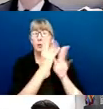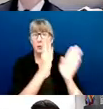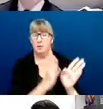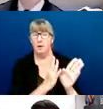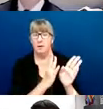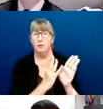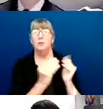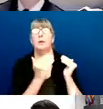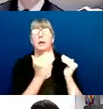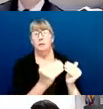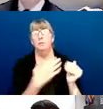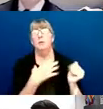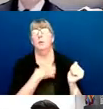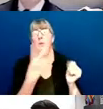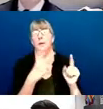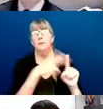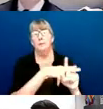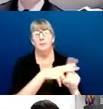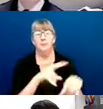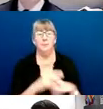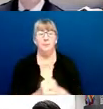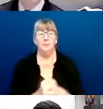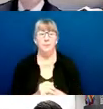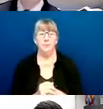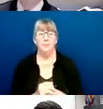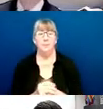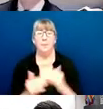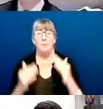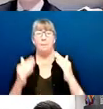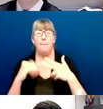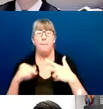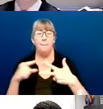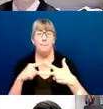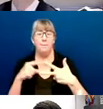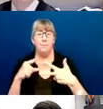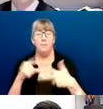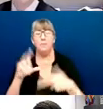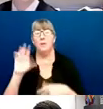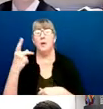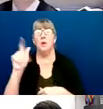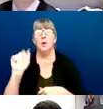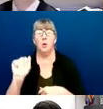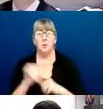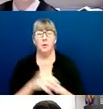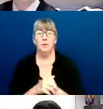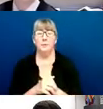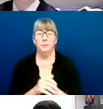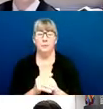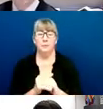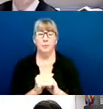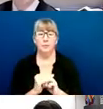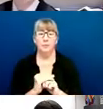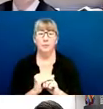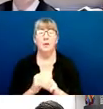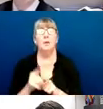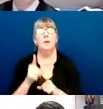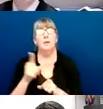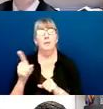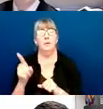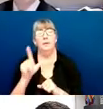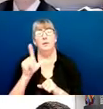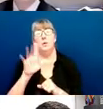Next, COPA has many ways to make complaints. COPA has a 24-hour complaint hotline.